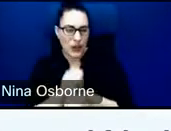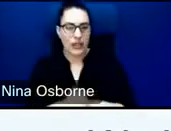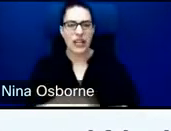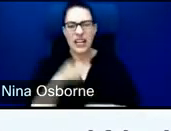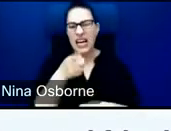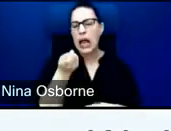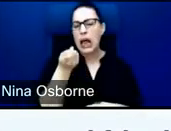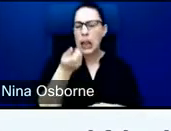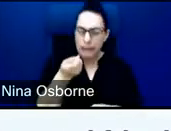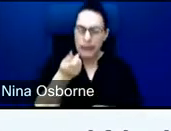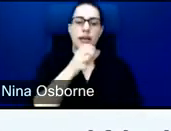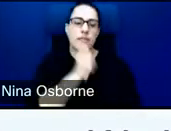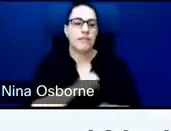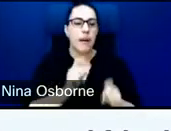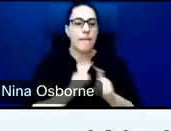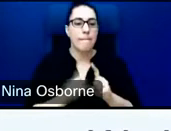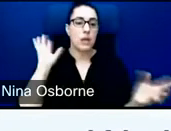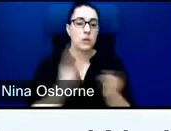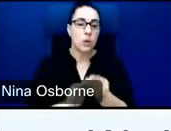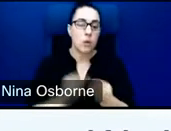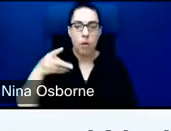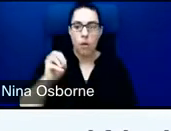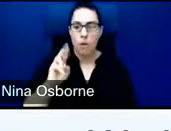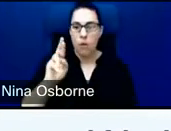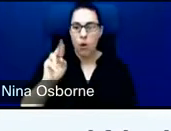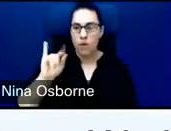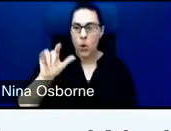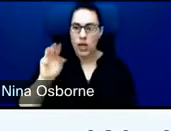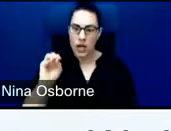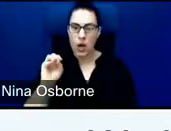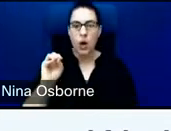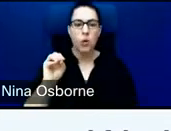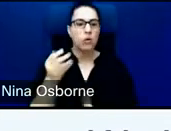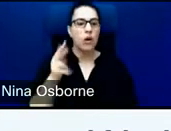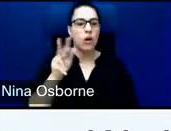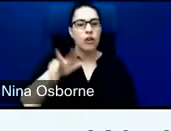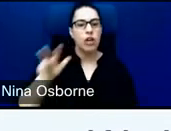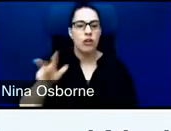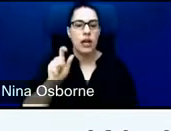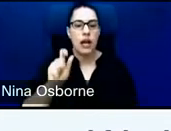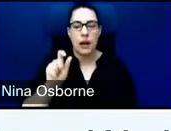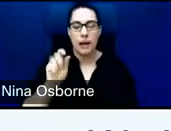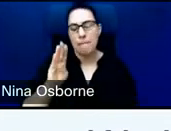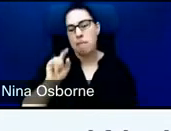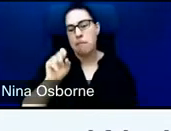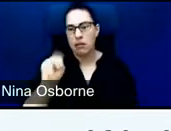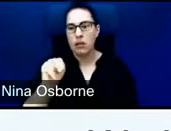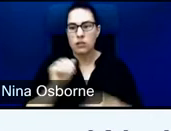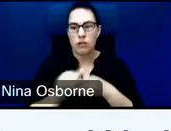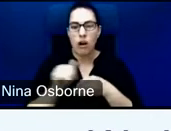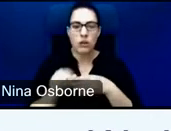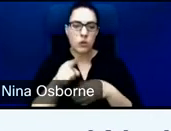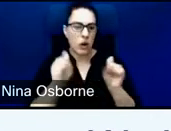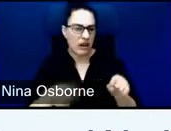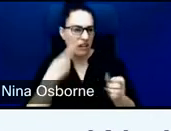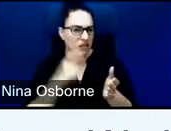portfolio is about $33 billion. As you can see, it's pretty diverse, the areas that we work in. So there are, we do